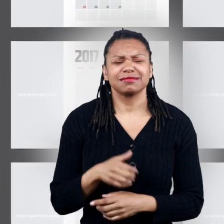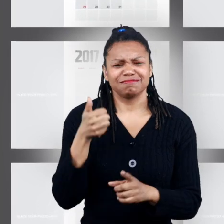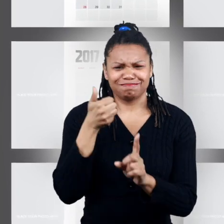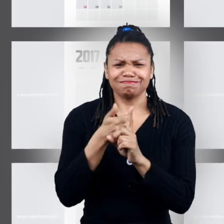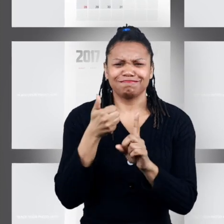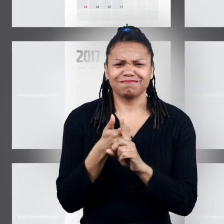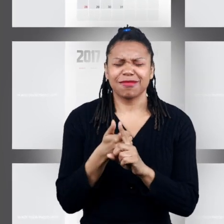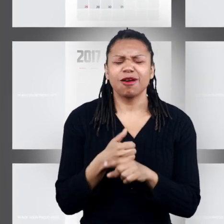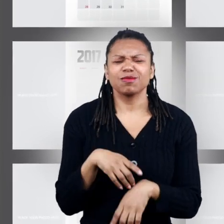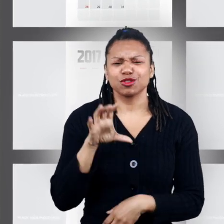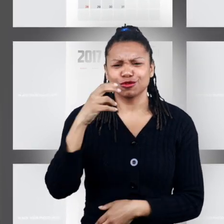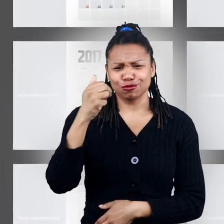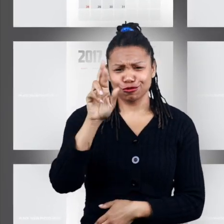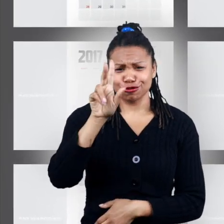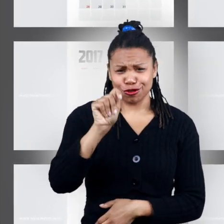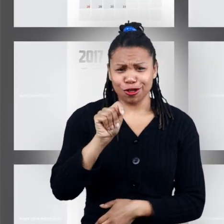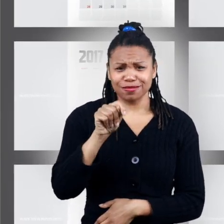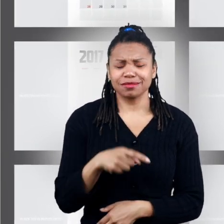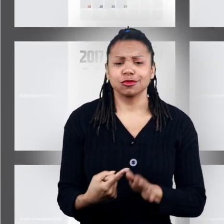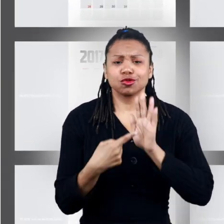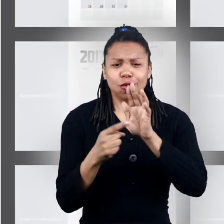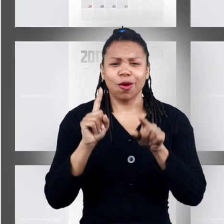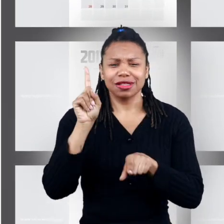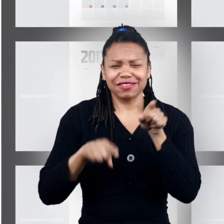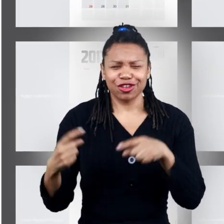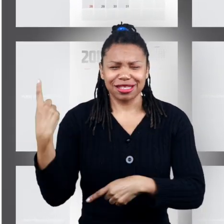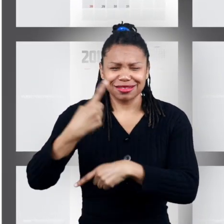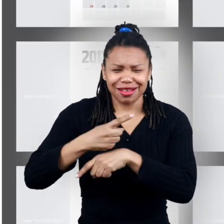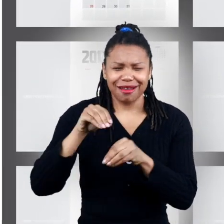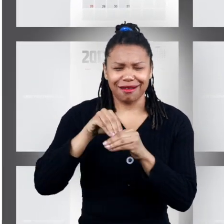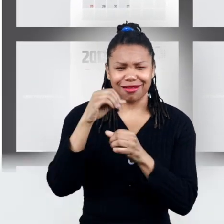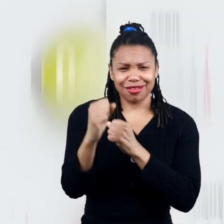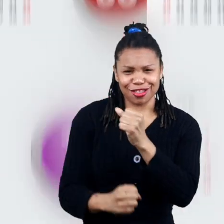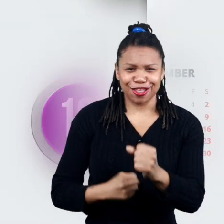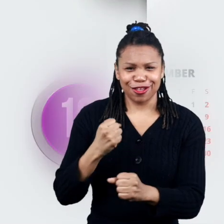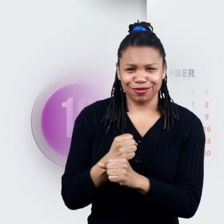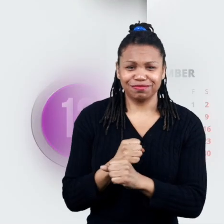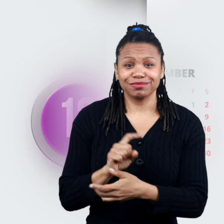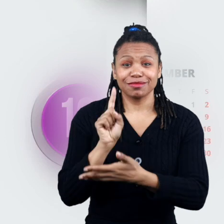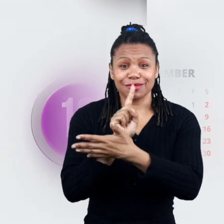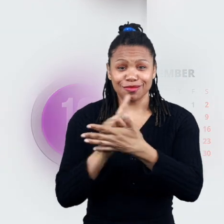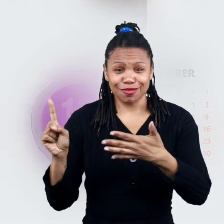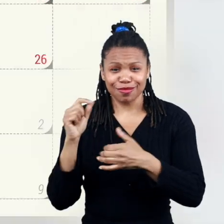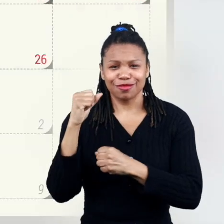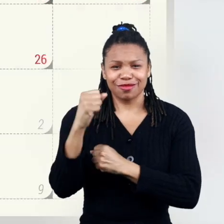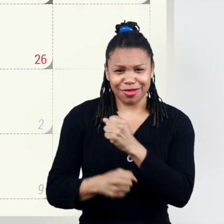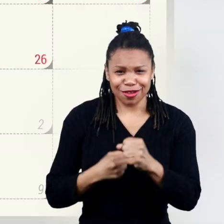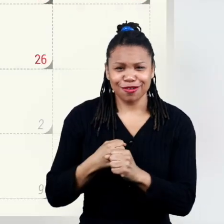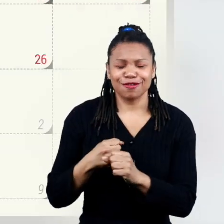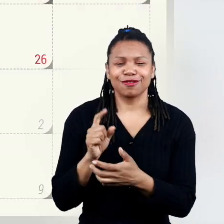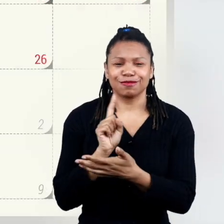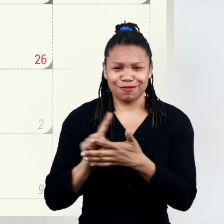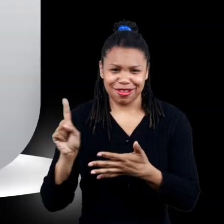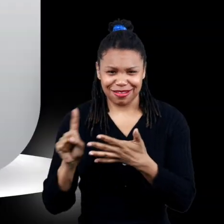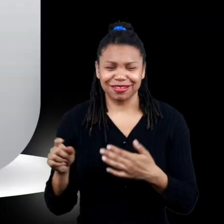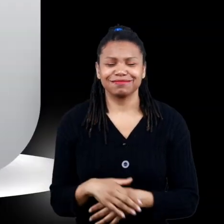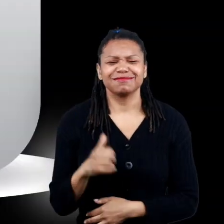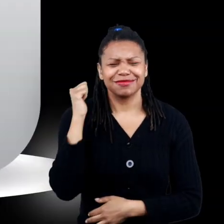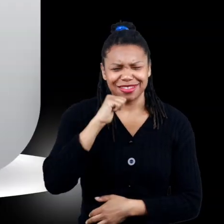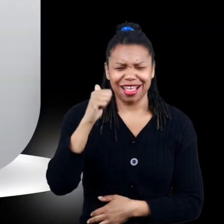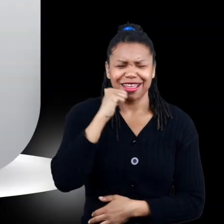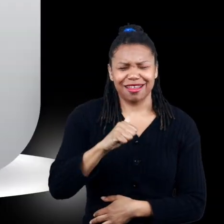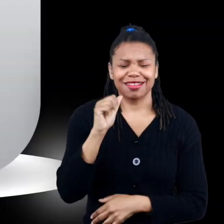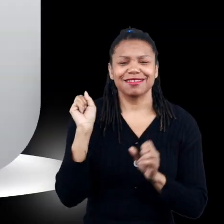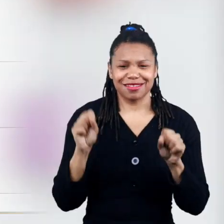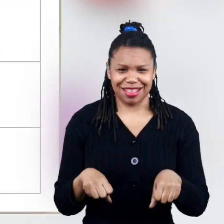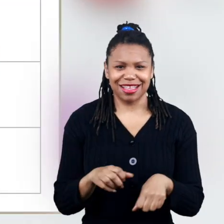a calendar is basically a chart showing the different days of the year there are yearly monthly weekly and daily